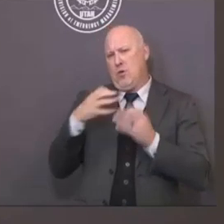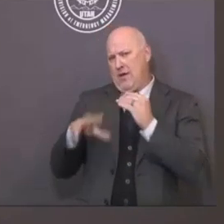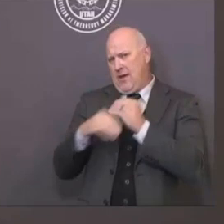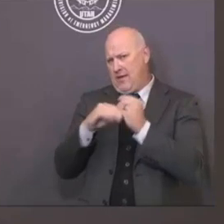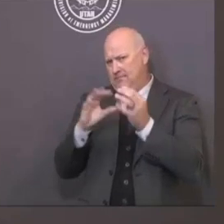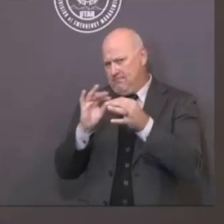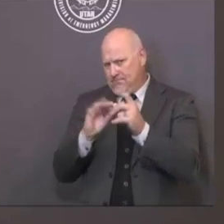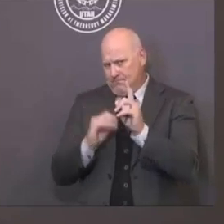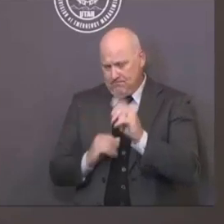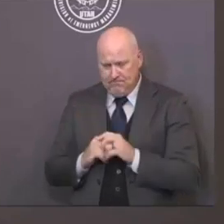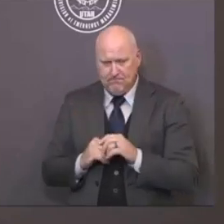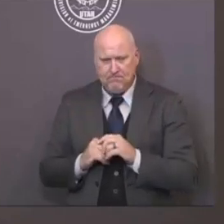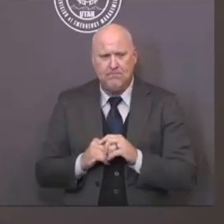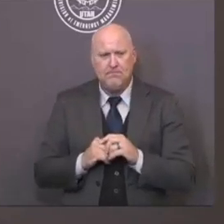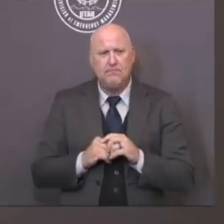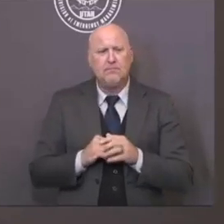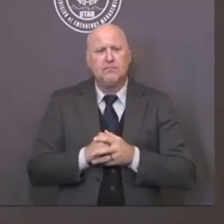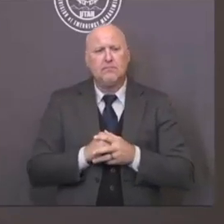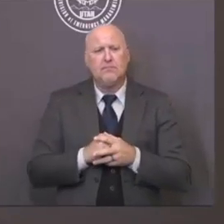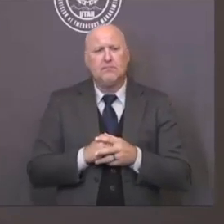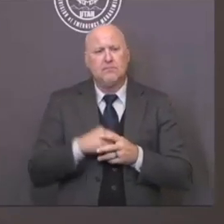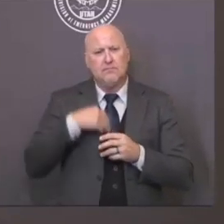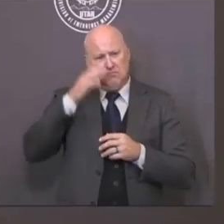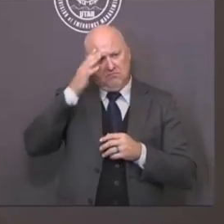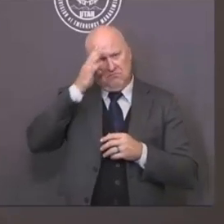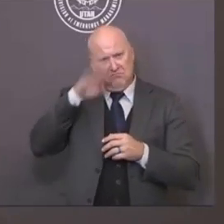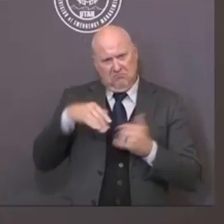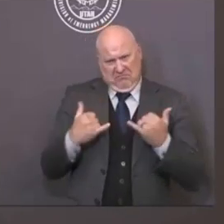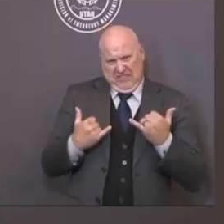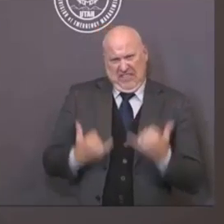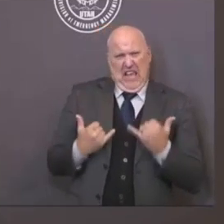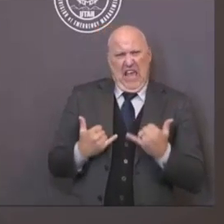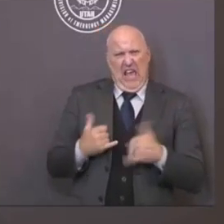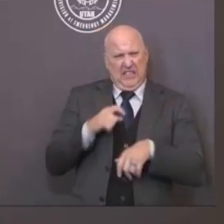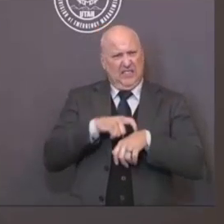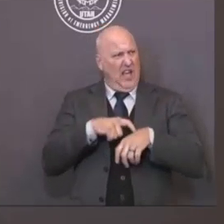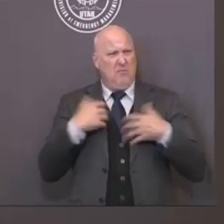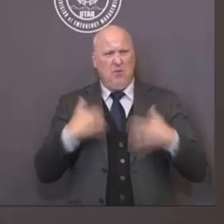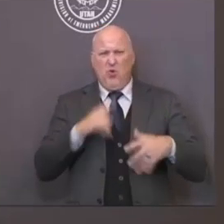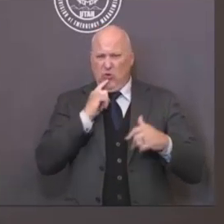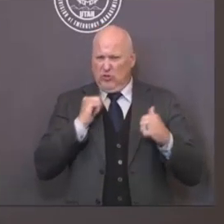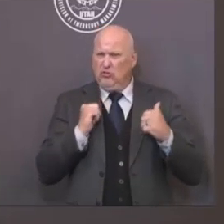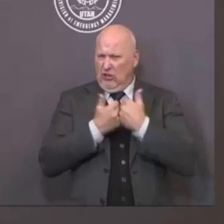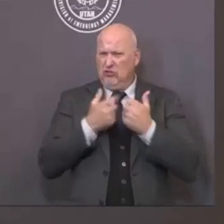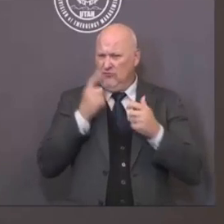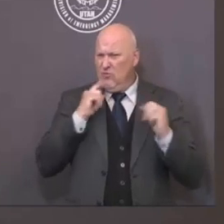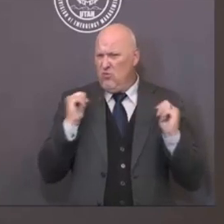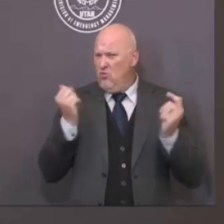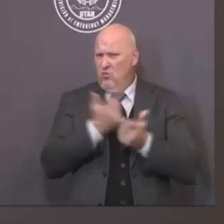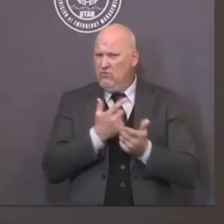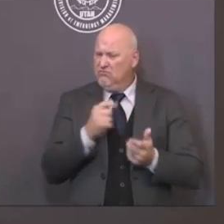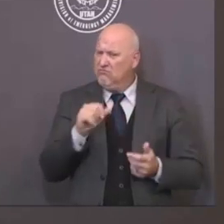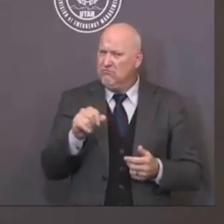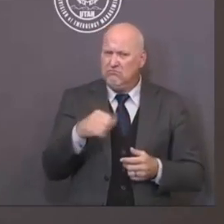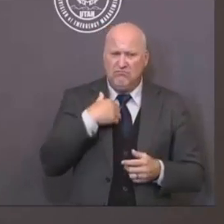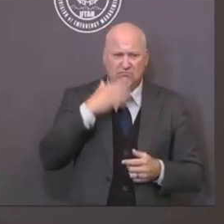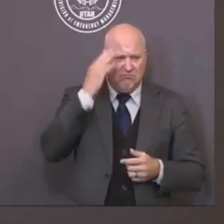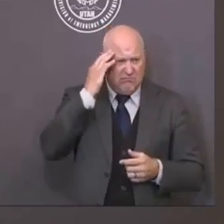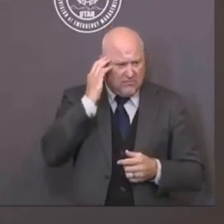know this is a challenging time. I think everybody appreciates that. It's unique. It's uncertain.